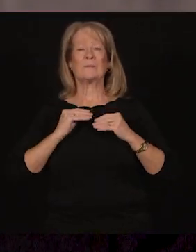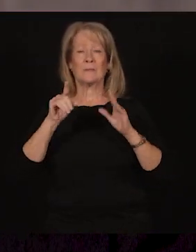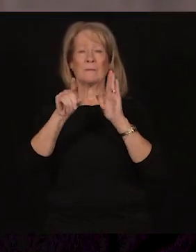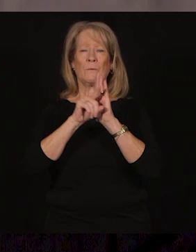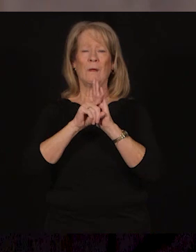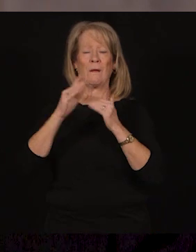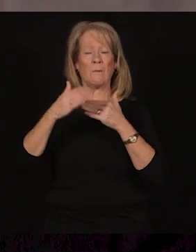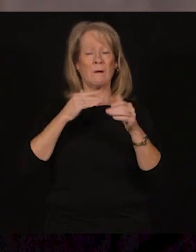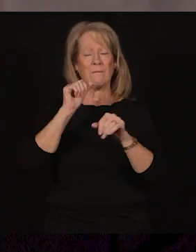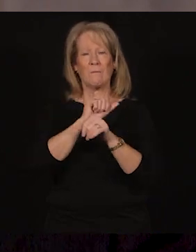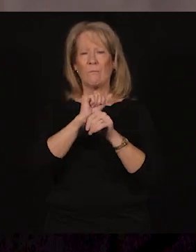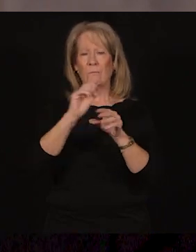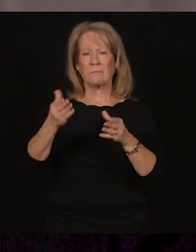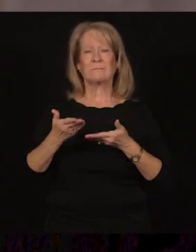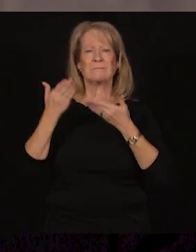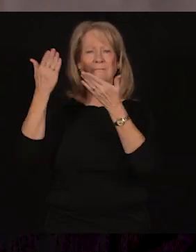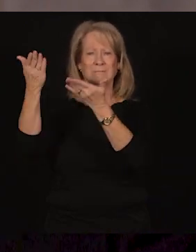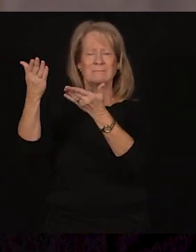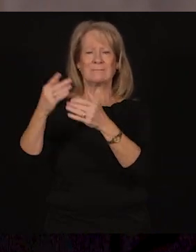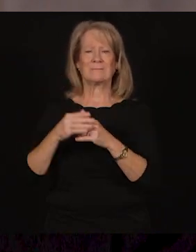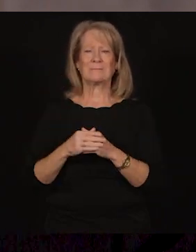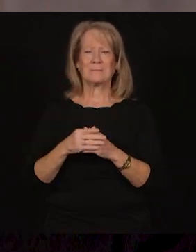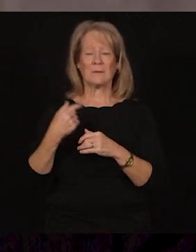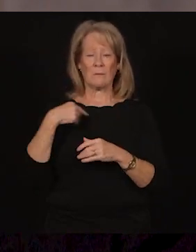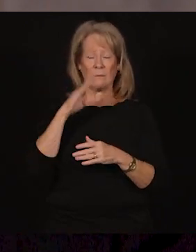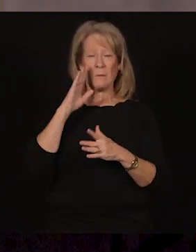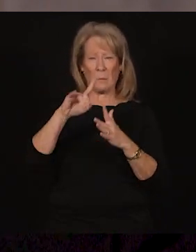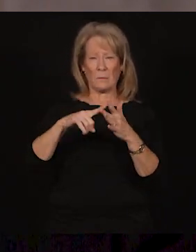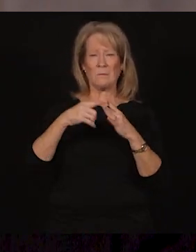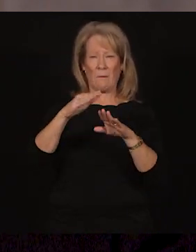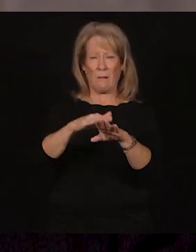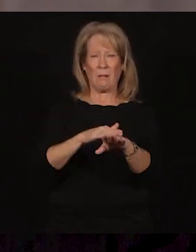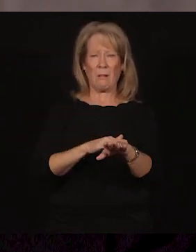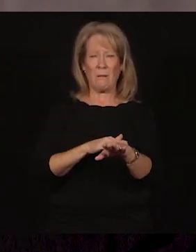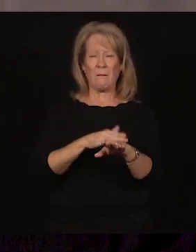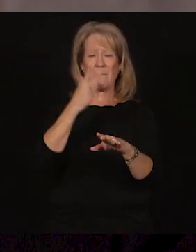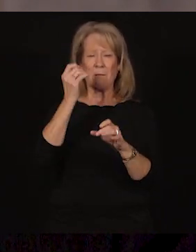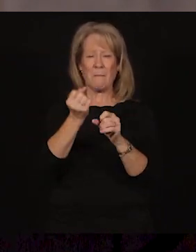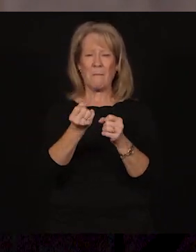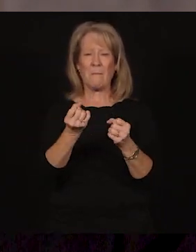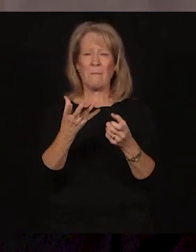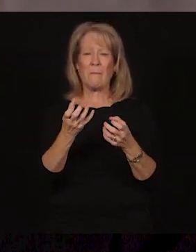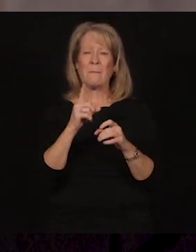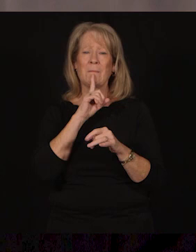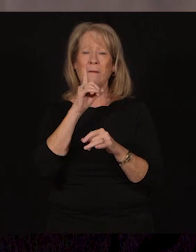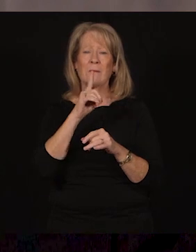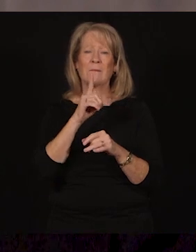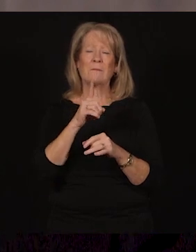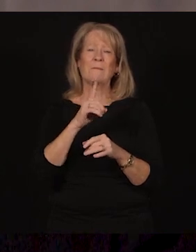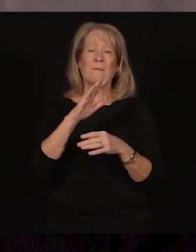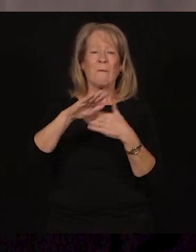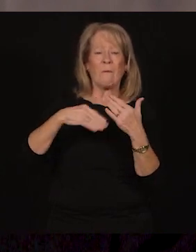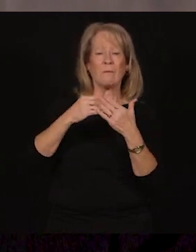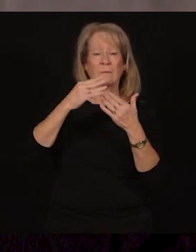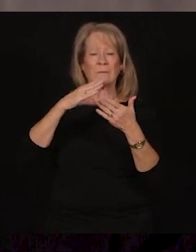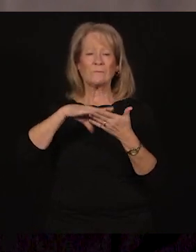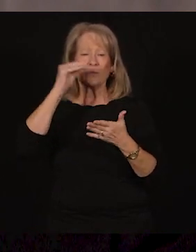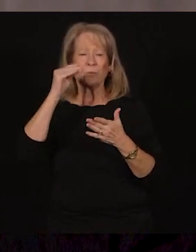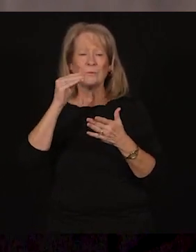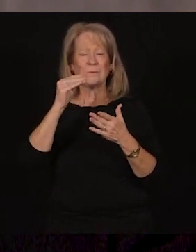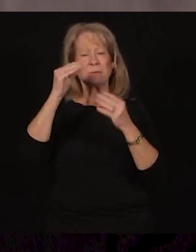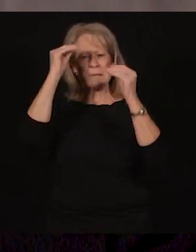receive grades for the work they submit. We will begin slowly to make sure all students and teachers have time to adapt.